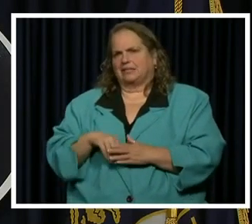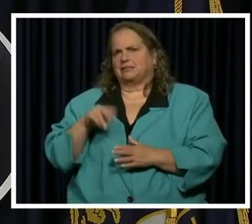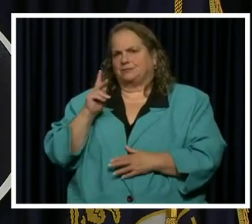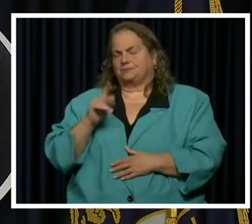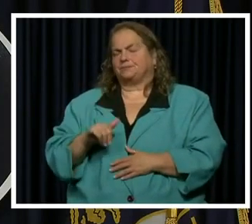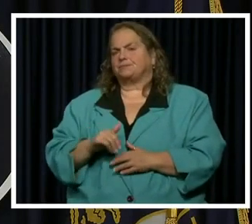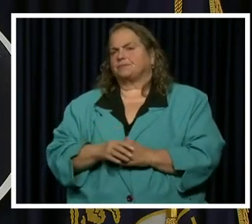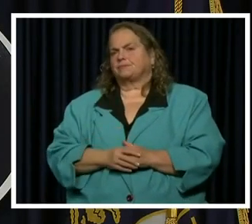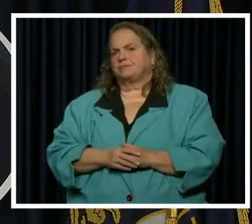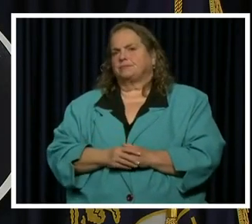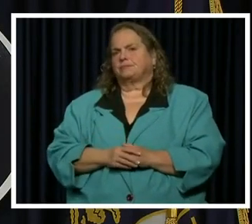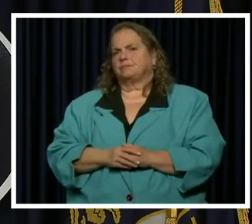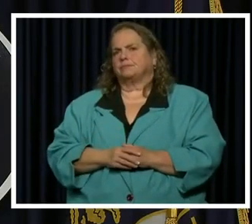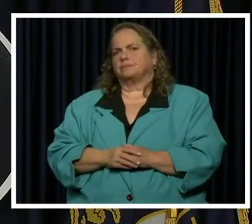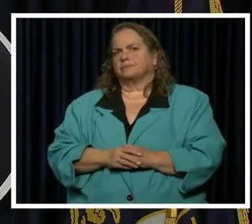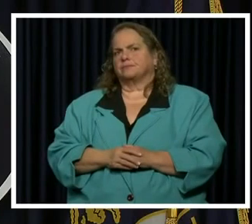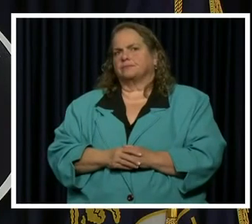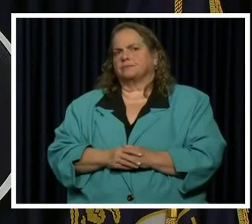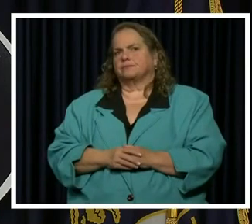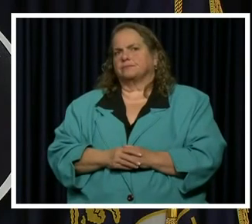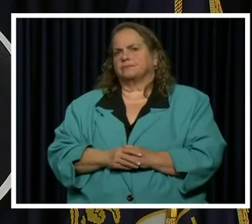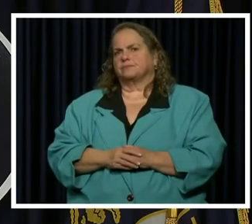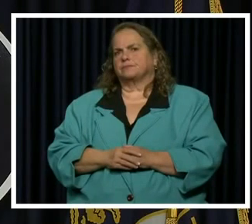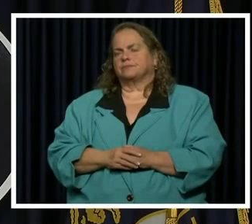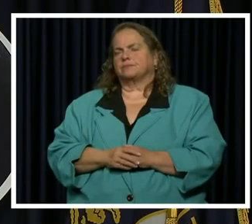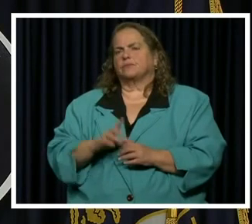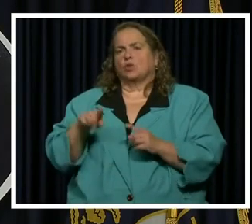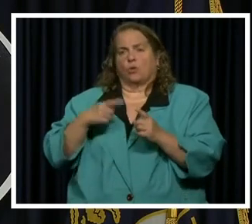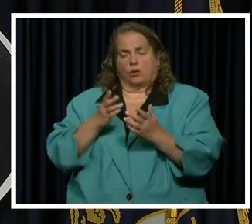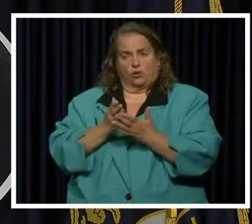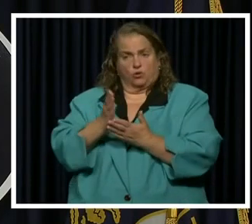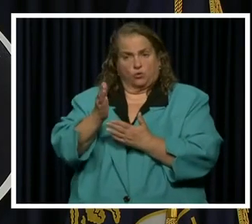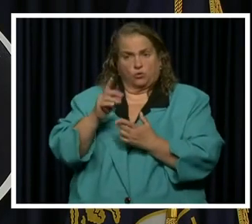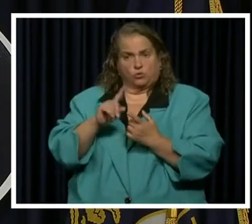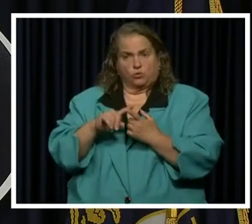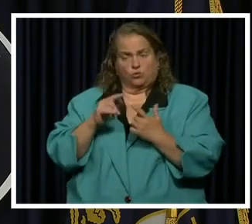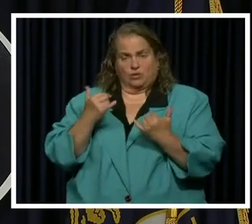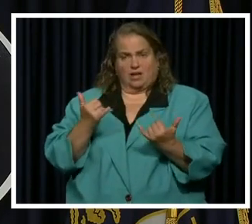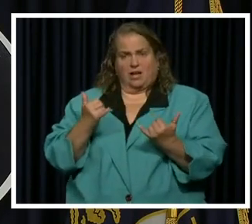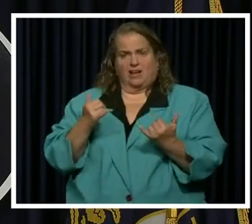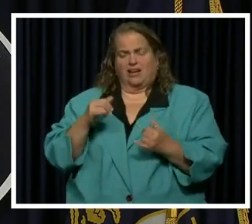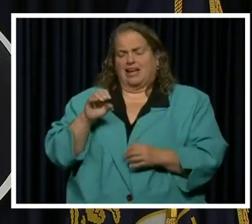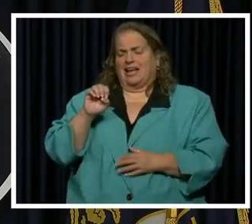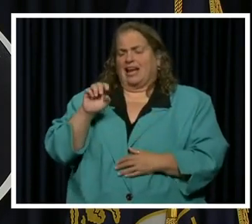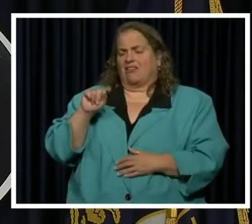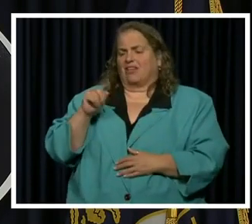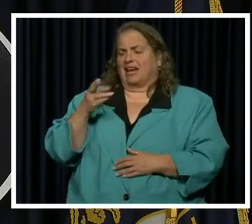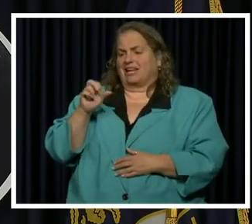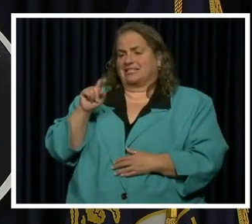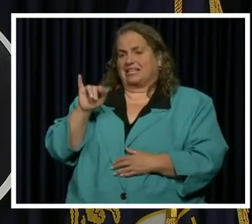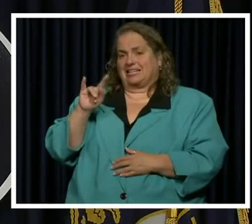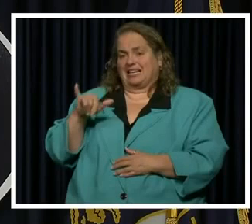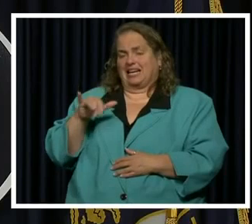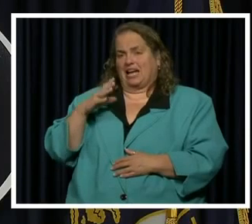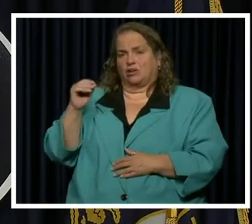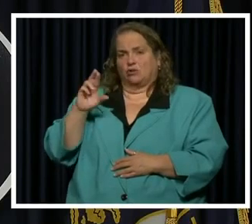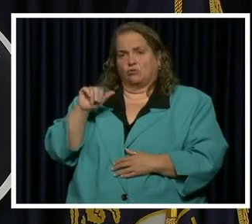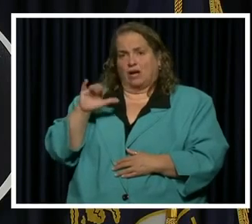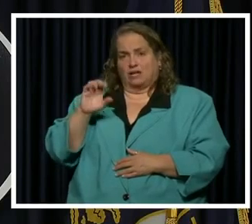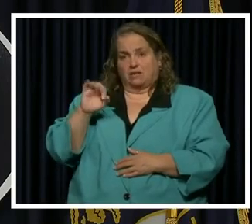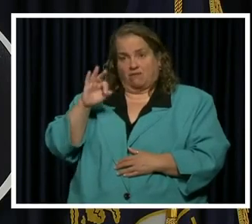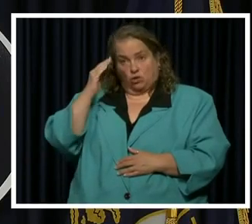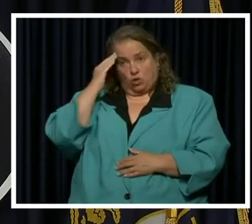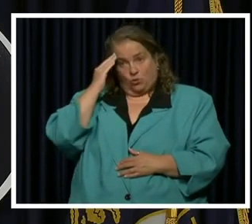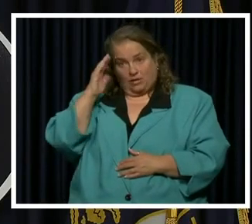Kentucky. Um, going through the ethnicity and and race of known